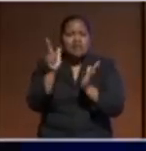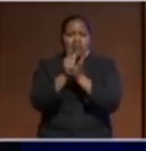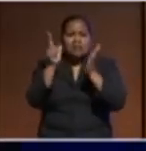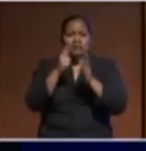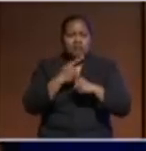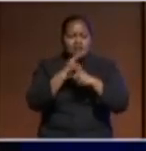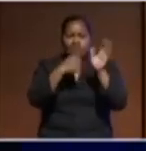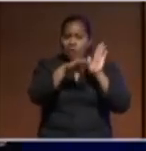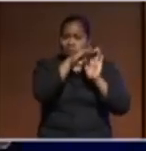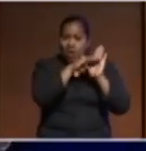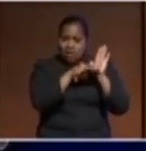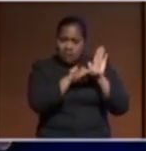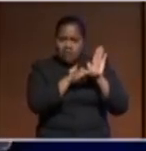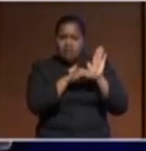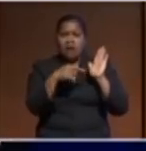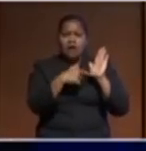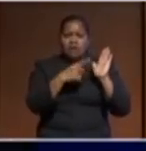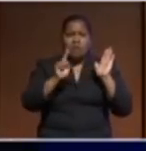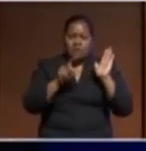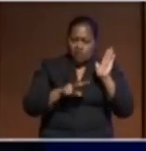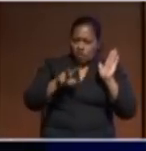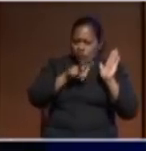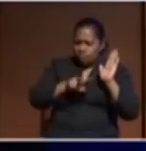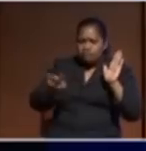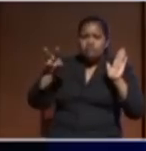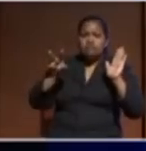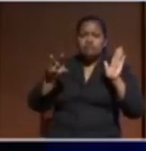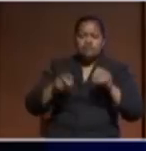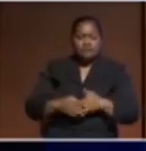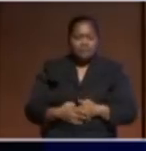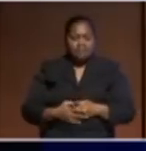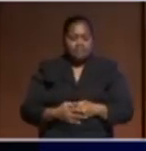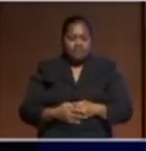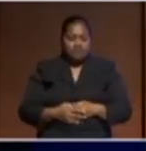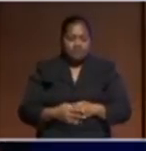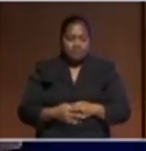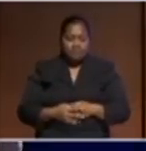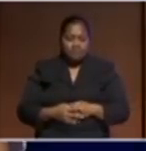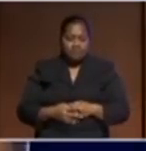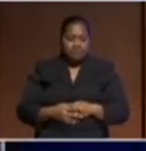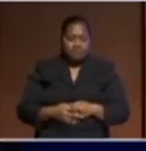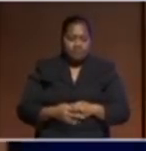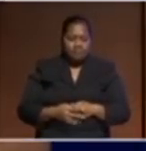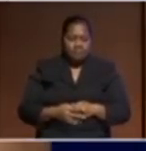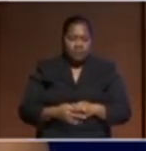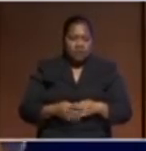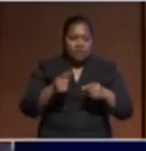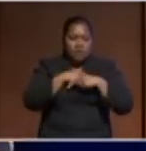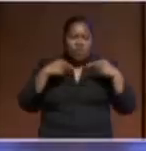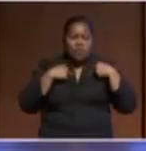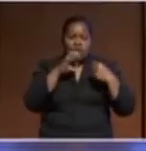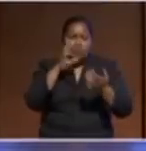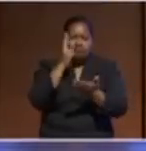look at regulating our deep seabed and so we don't know too much about this